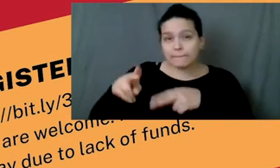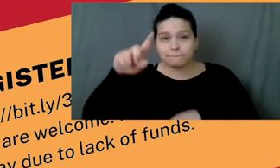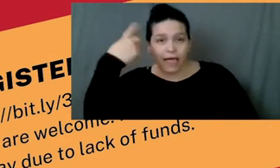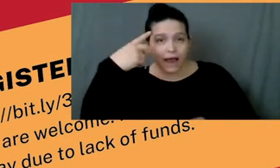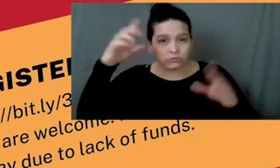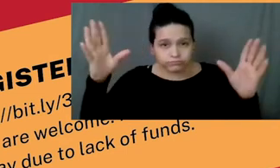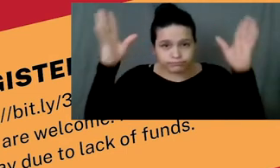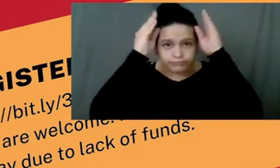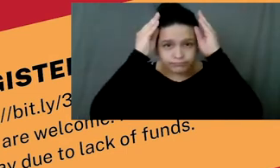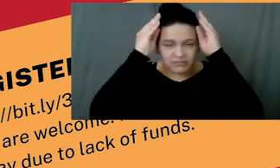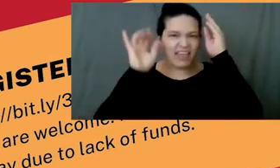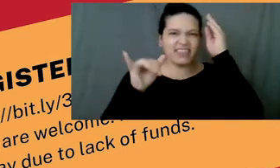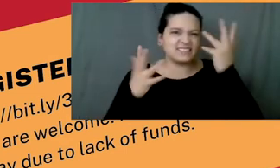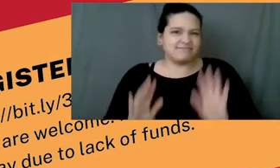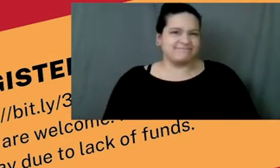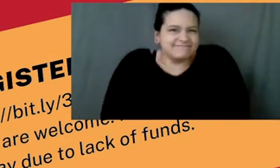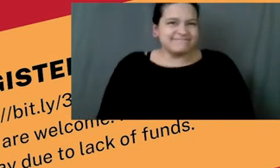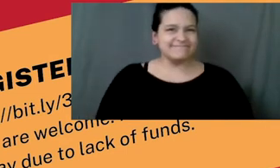Yeah, that's that's all.